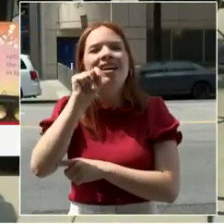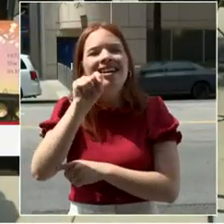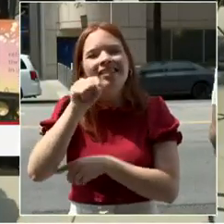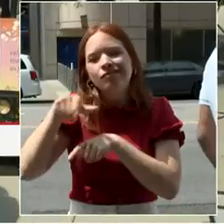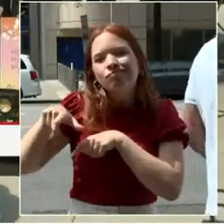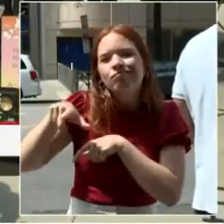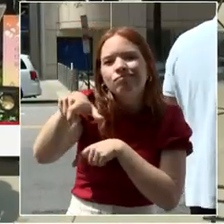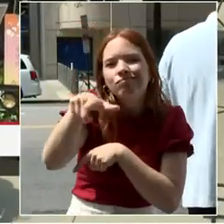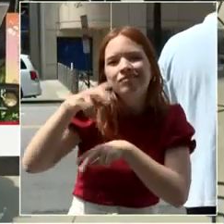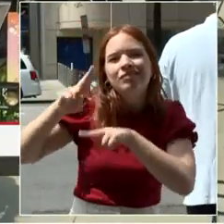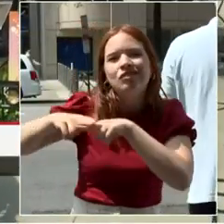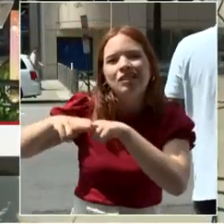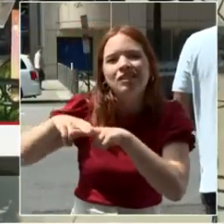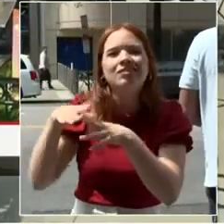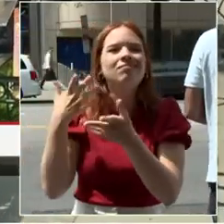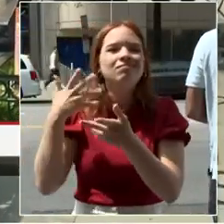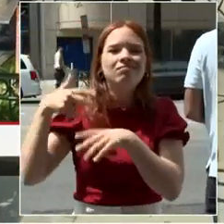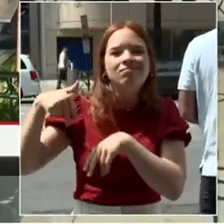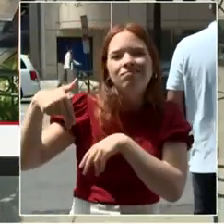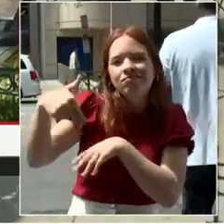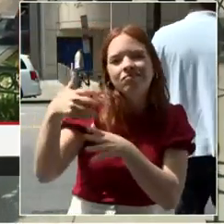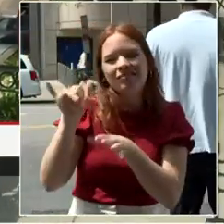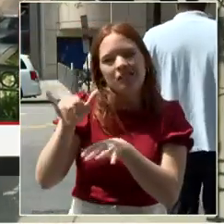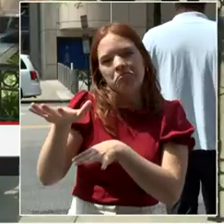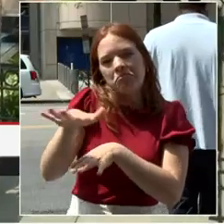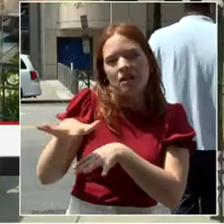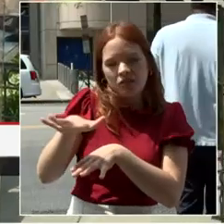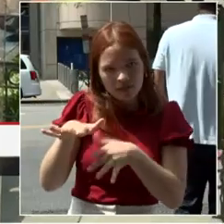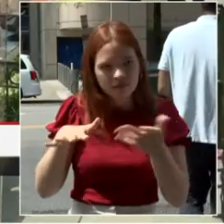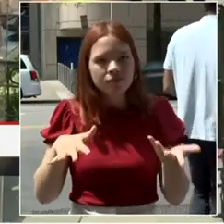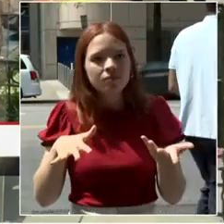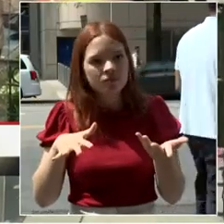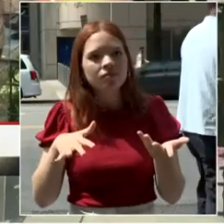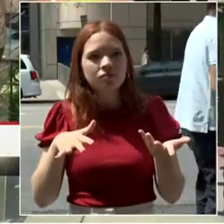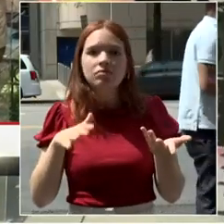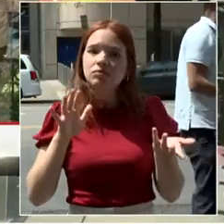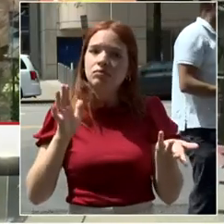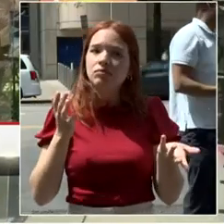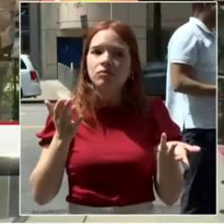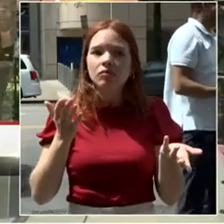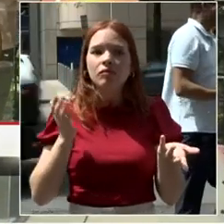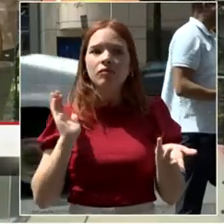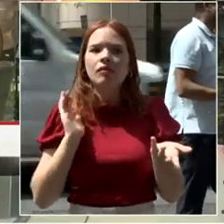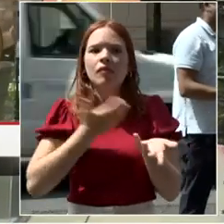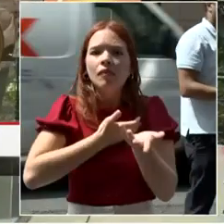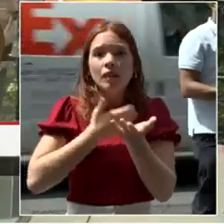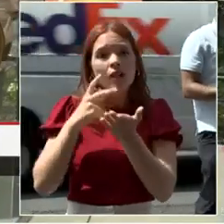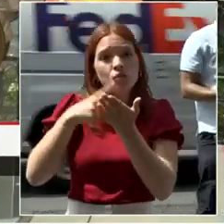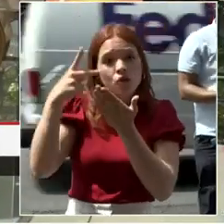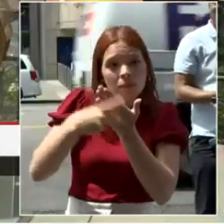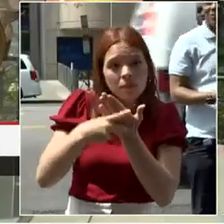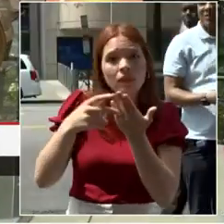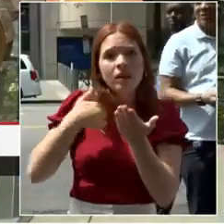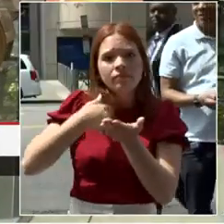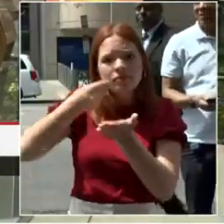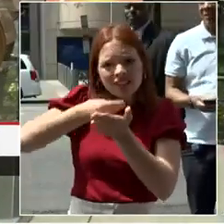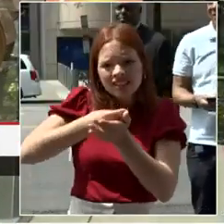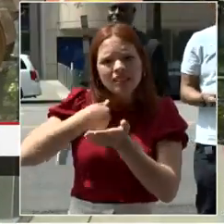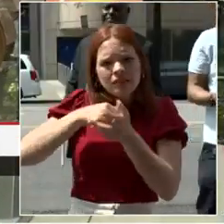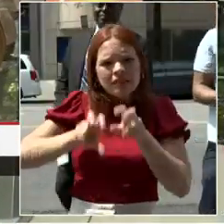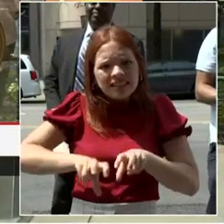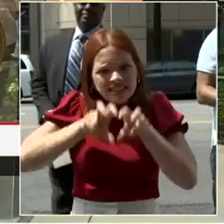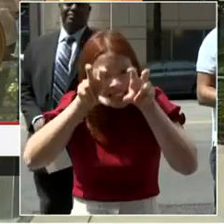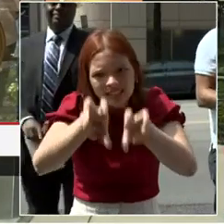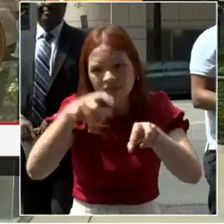And it's through programs like this where the bids, where other stakeholders all across the D.C.